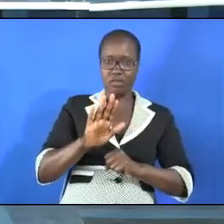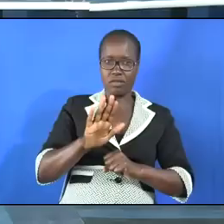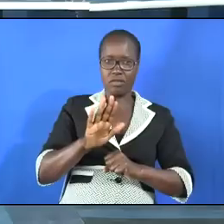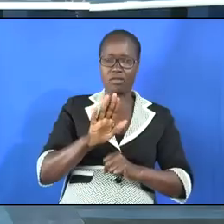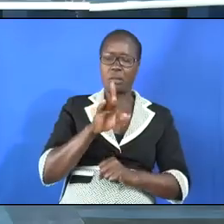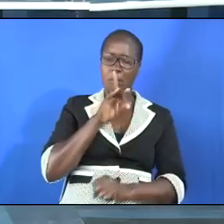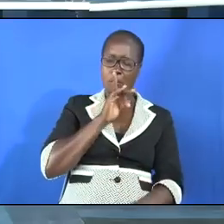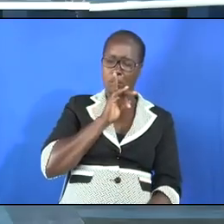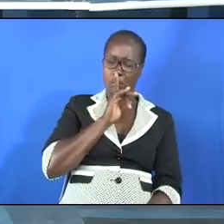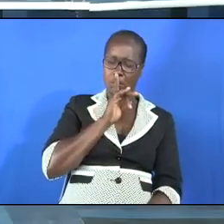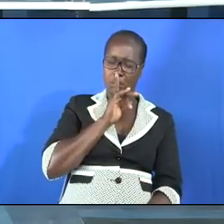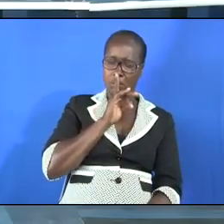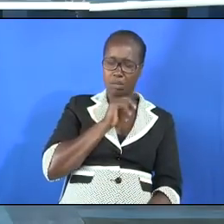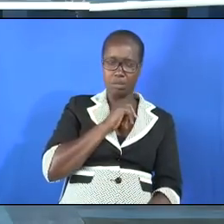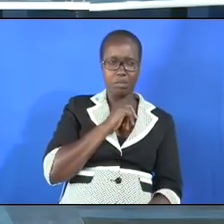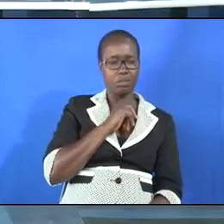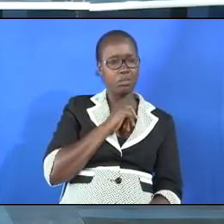no say.